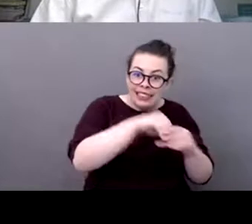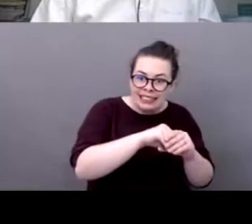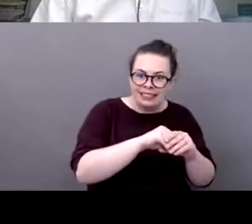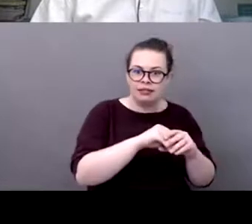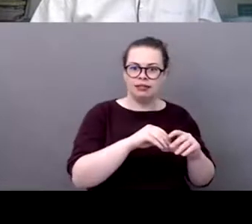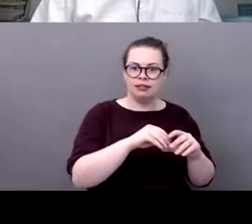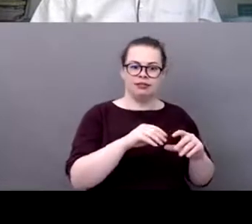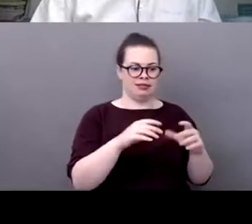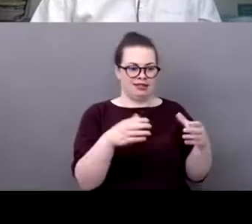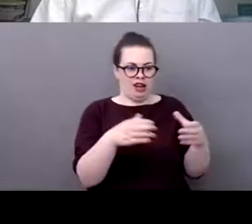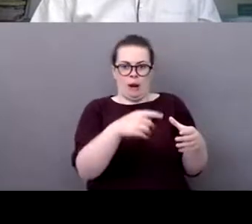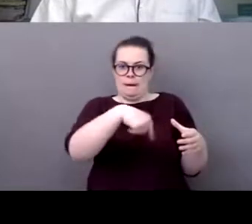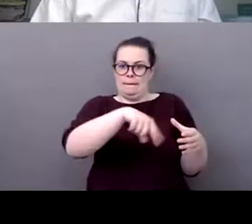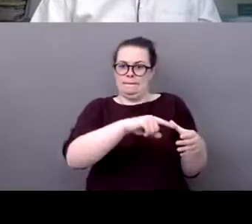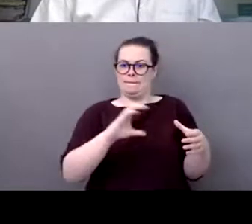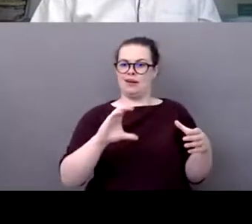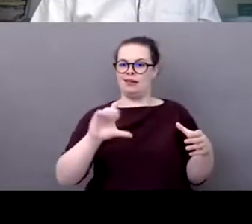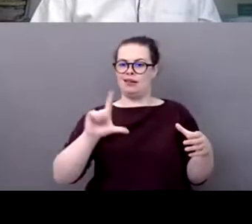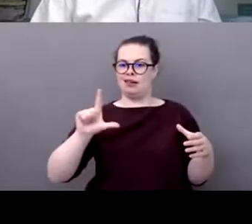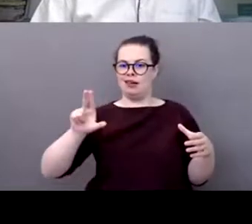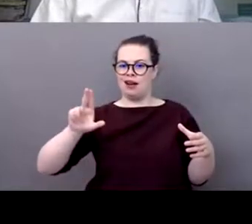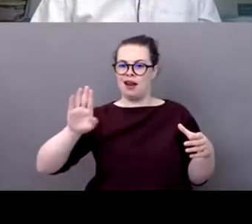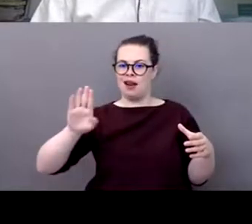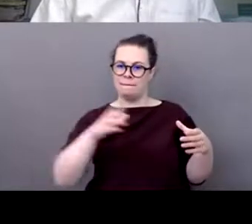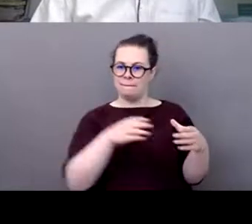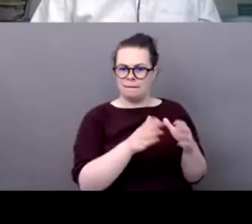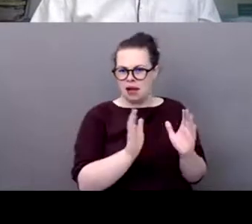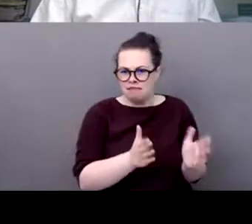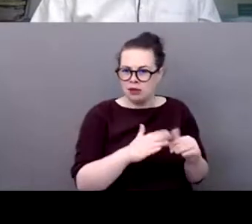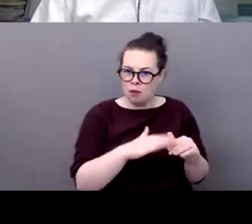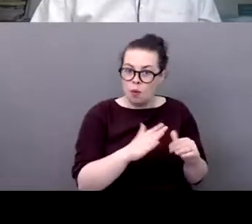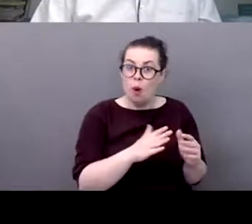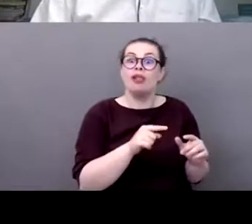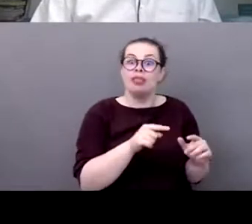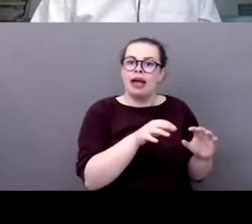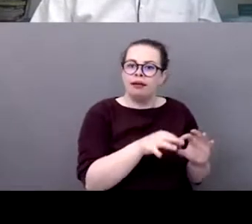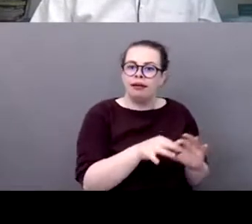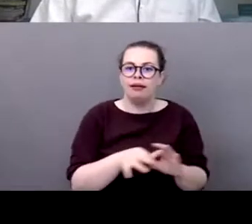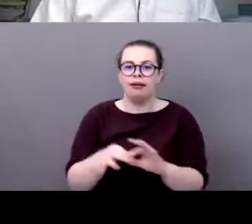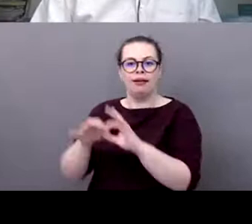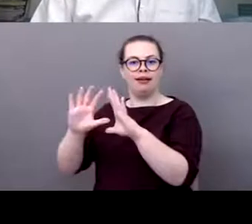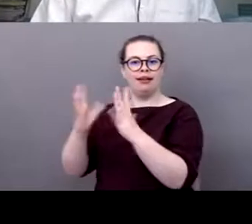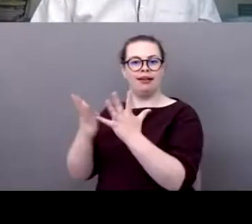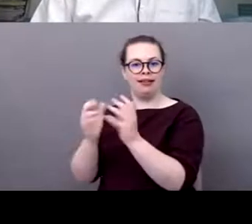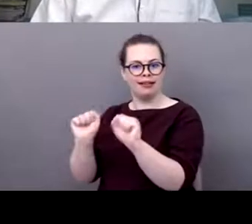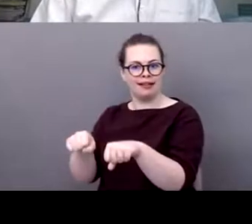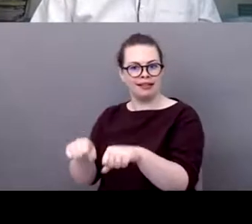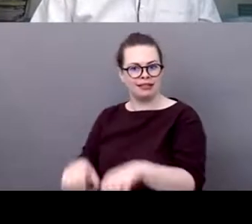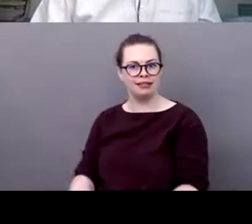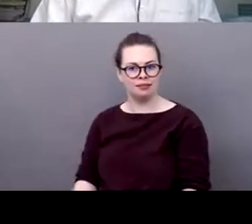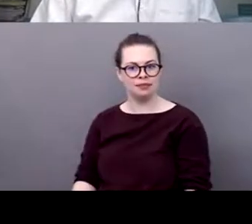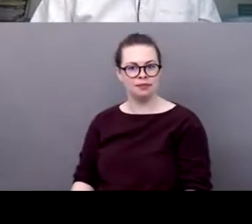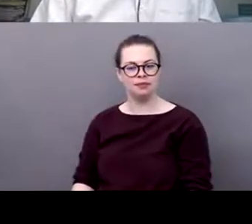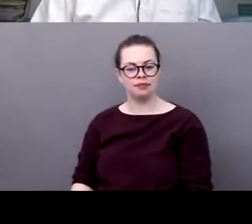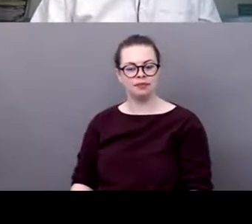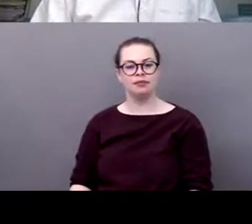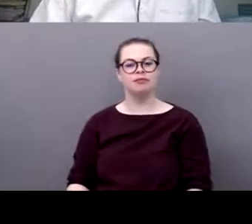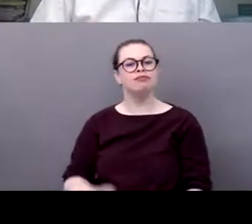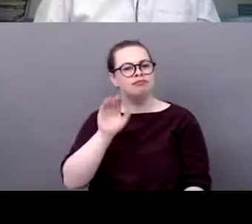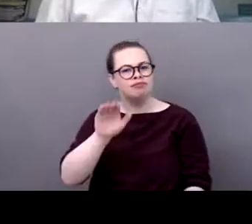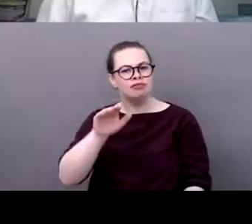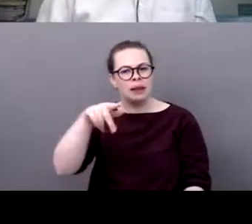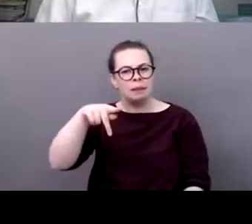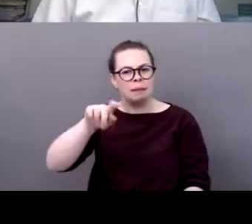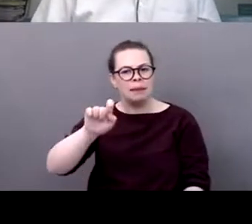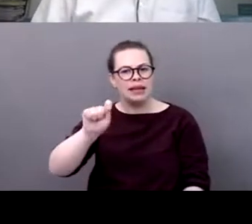better working at the european level what what can we do to achieve this so-called greener sport